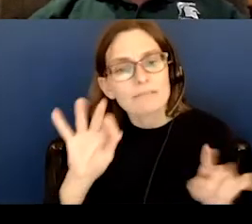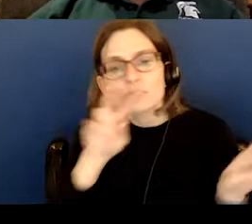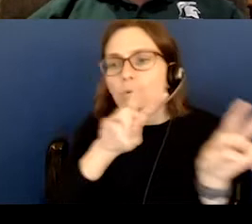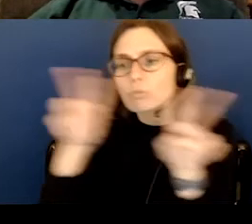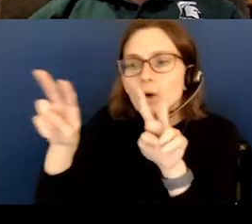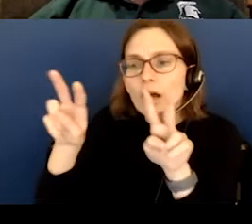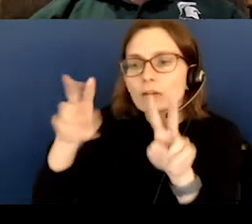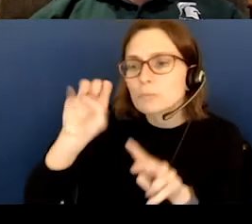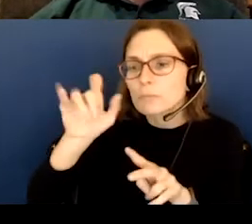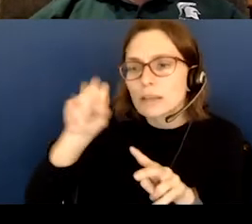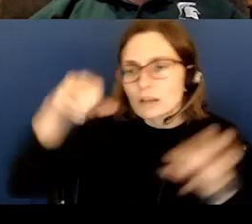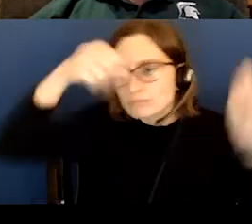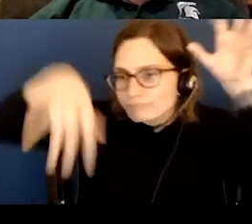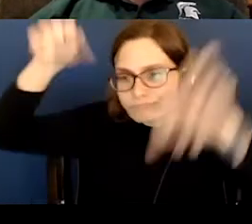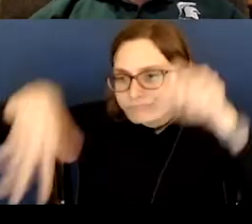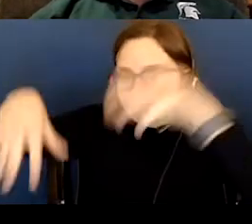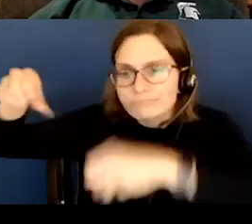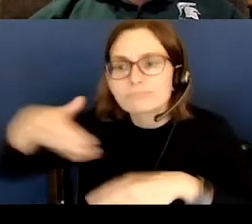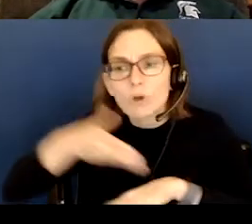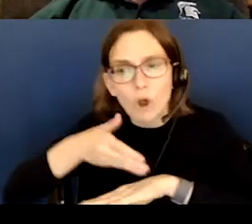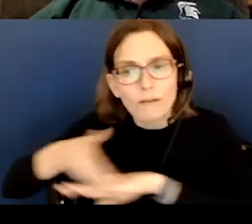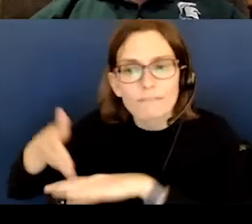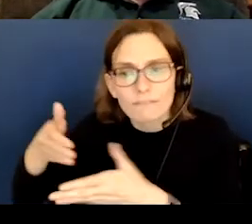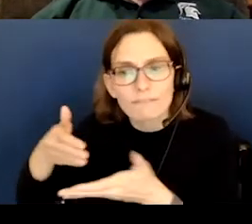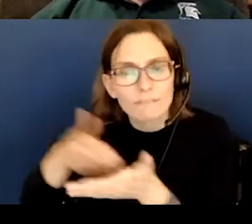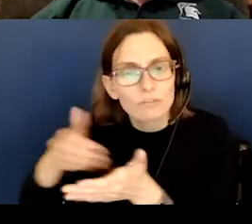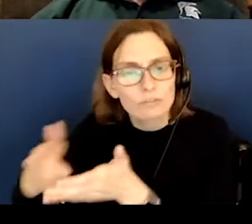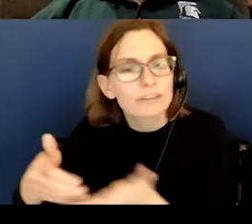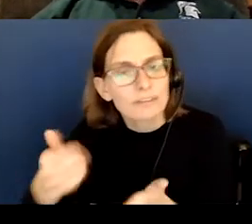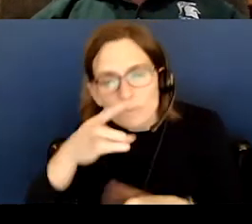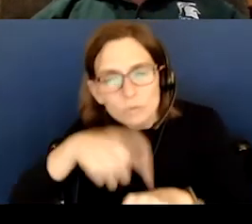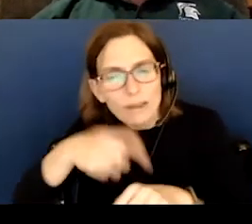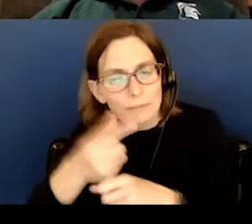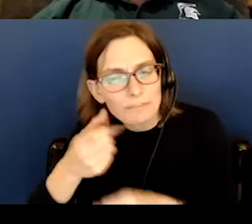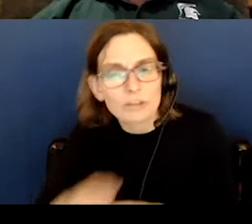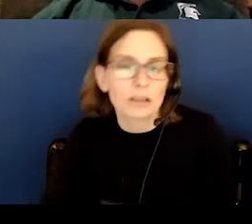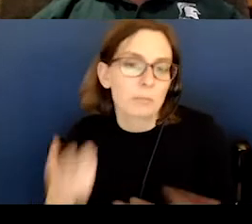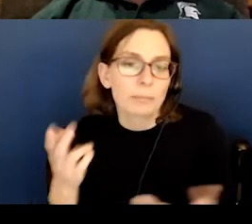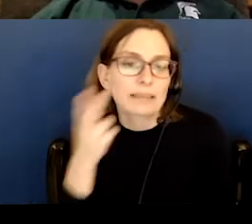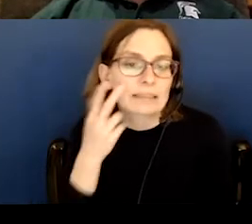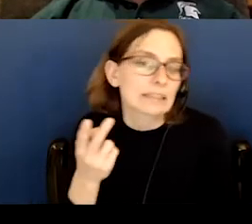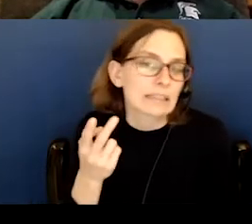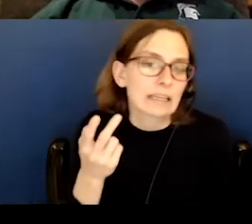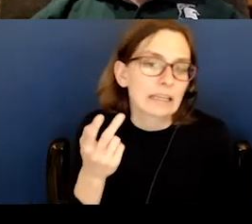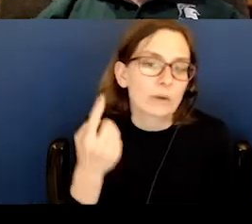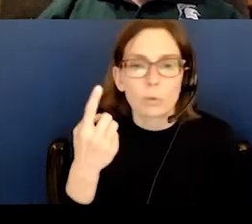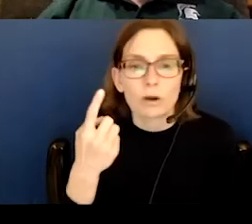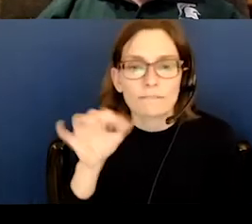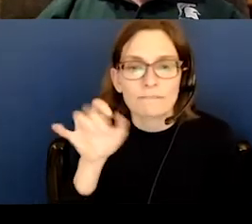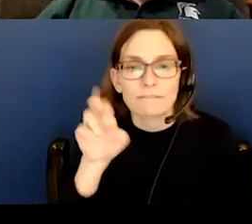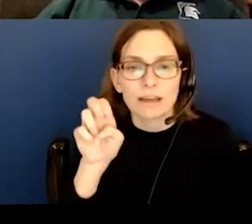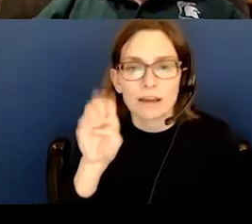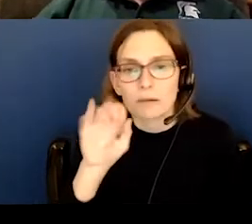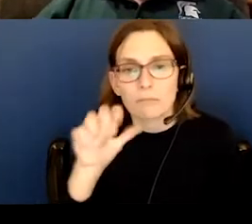often, if you're going to go out and spend an hour looking at a meteor shower several times a year, you'll probably see a fireball. So it's